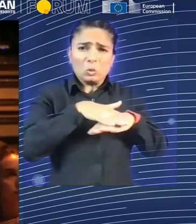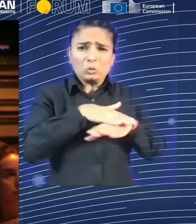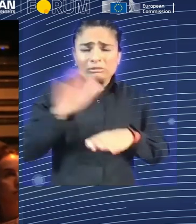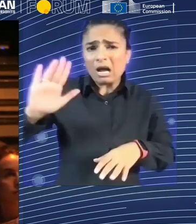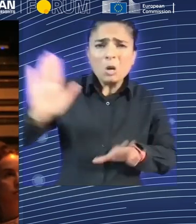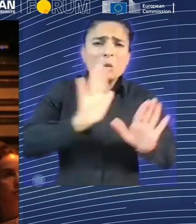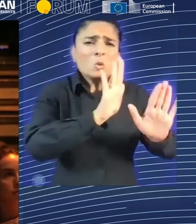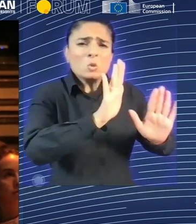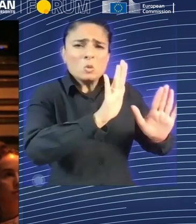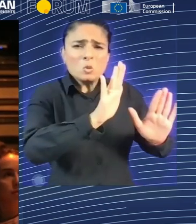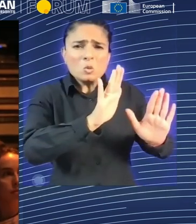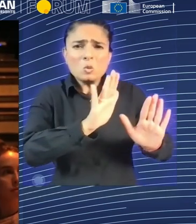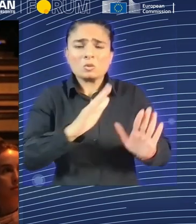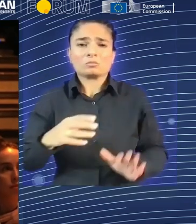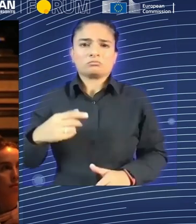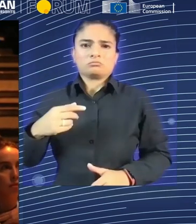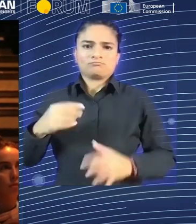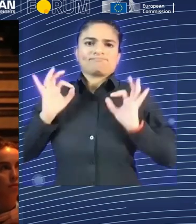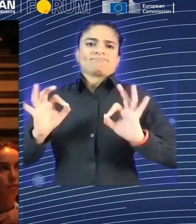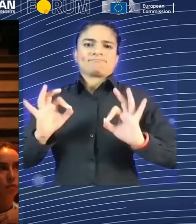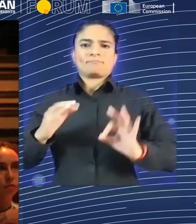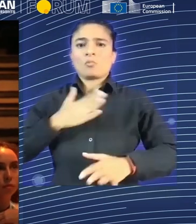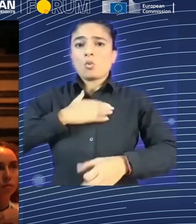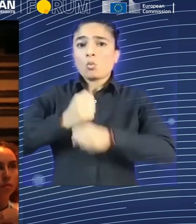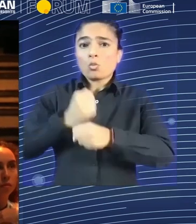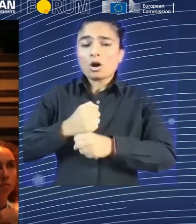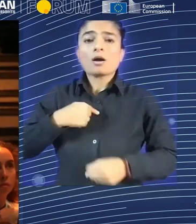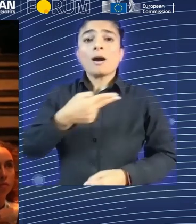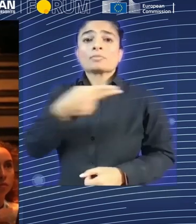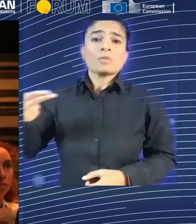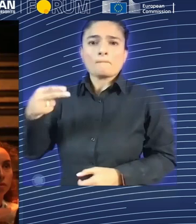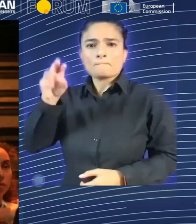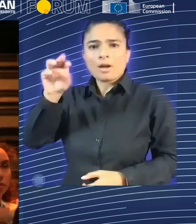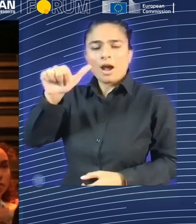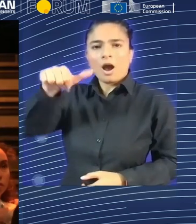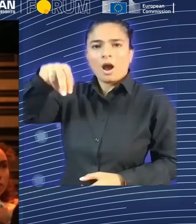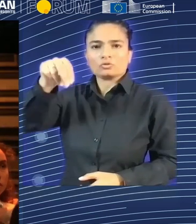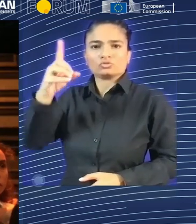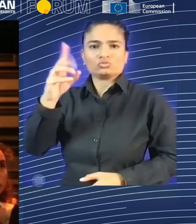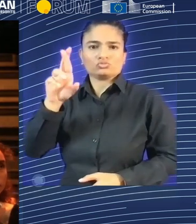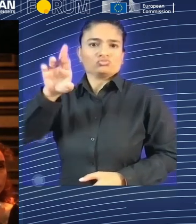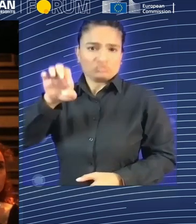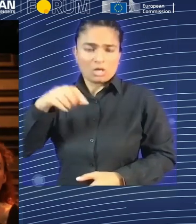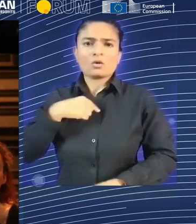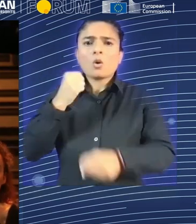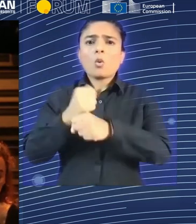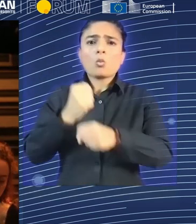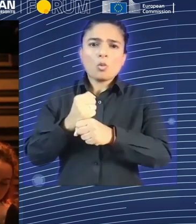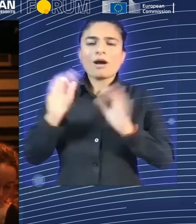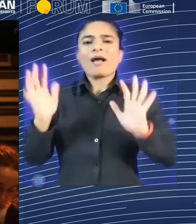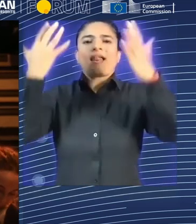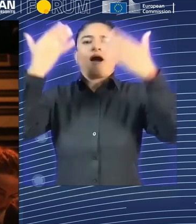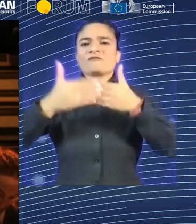Andrey. I'm working with the Lifelong Learning Platform, representing the voice of European civil society in education and training.